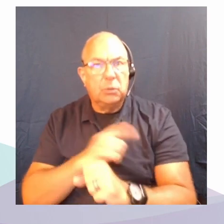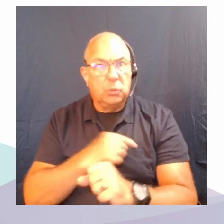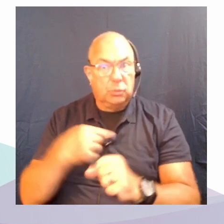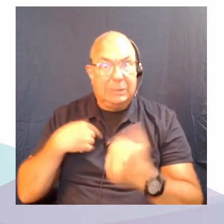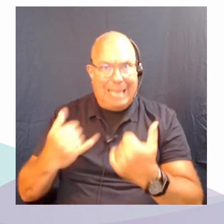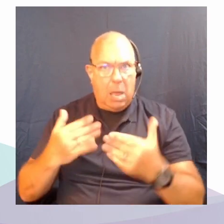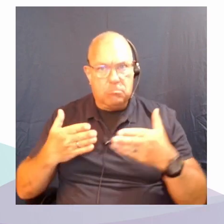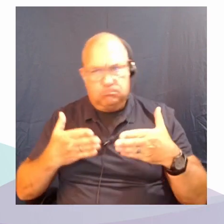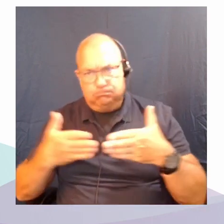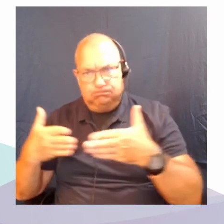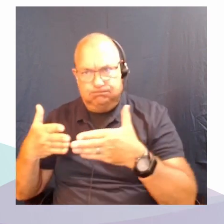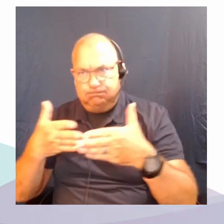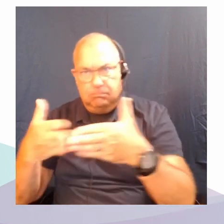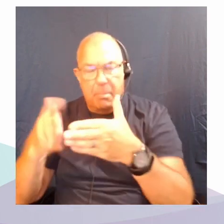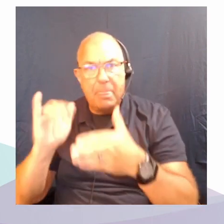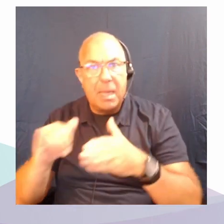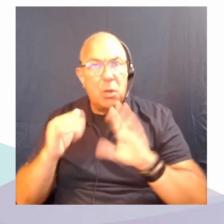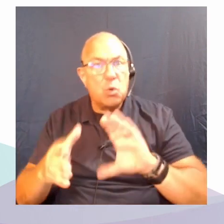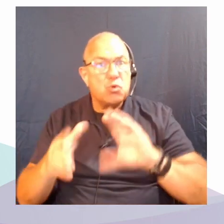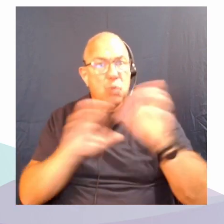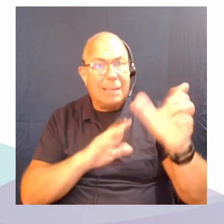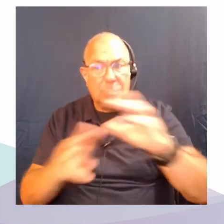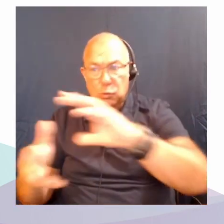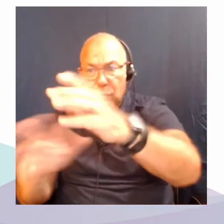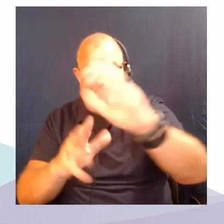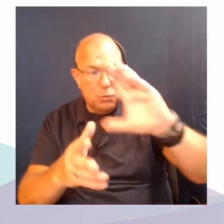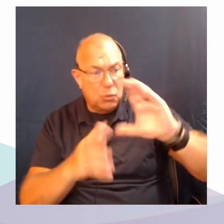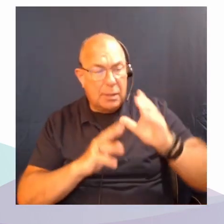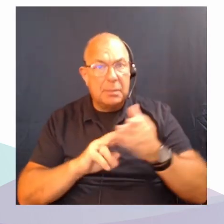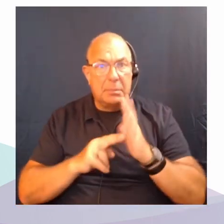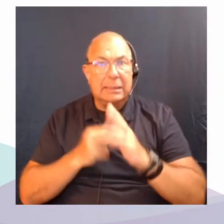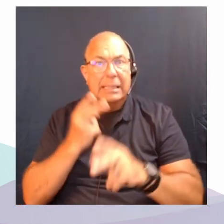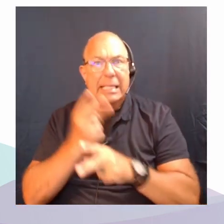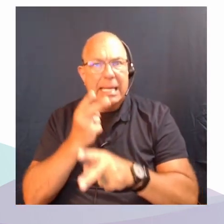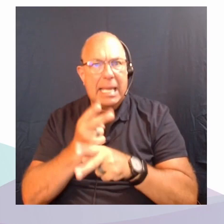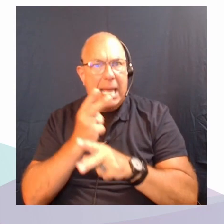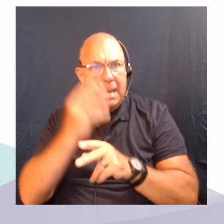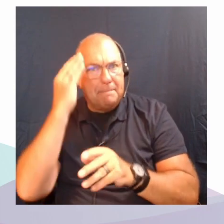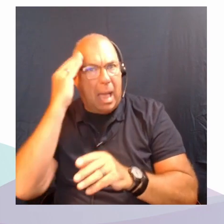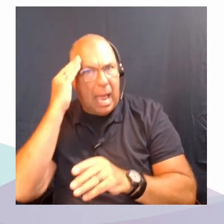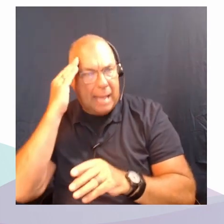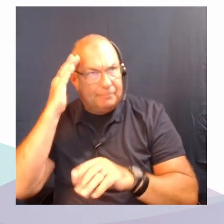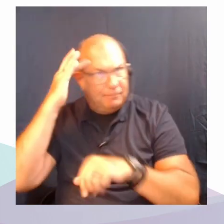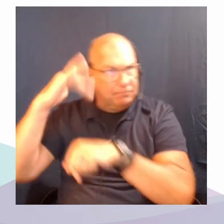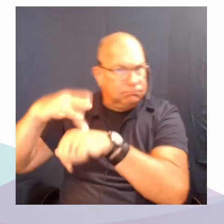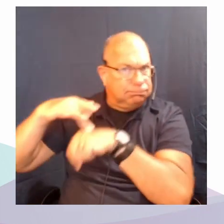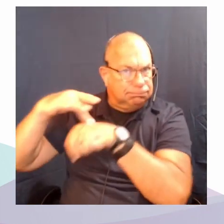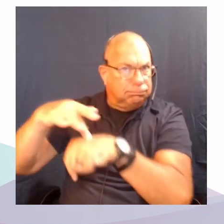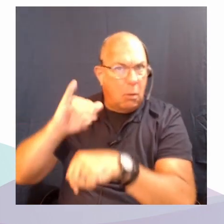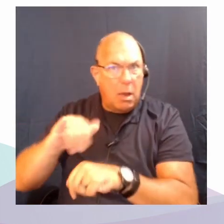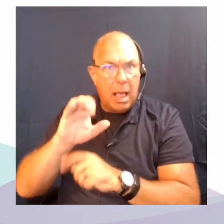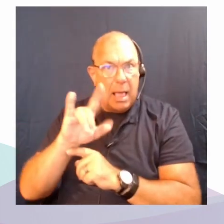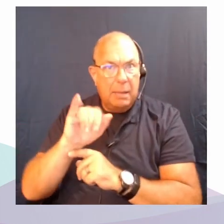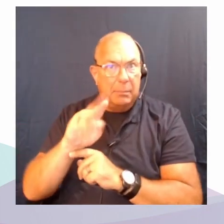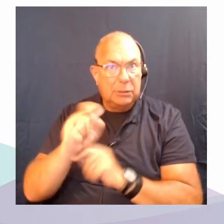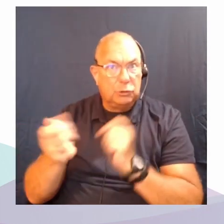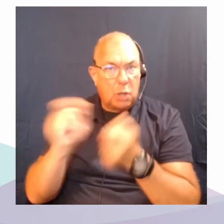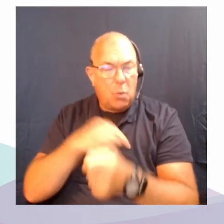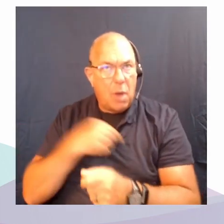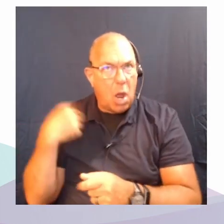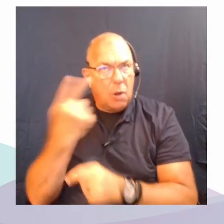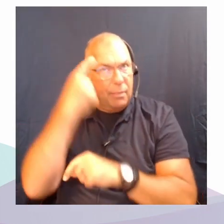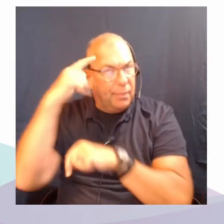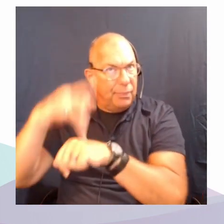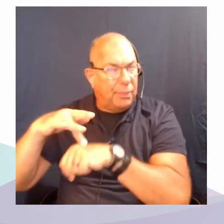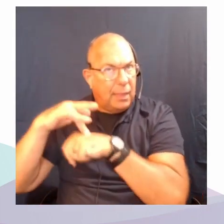crises, what I would say is they do keep our minds on climate change, because we're always thinking about climate change at this